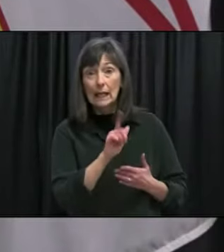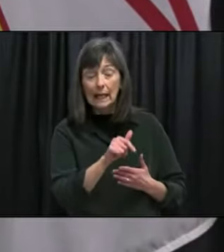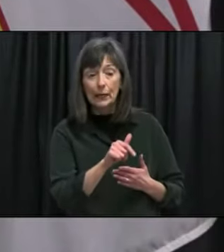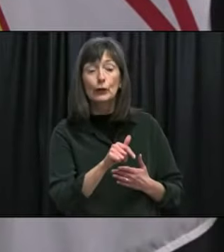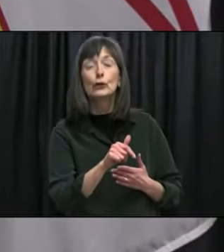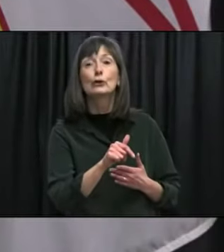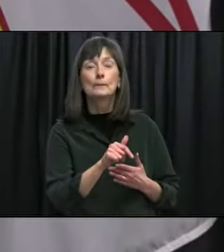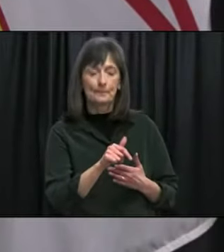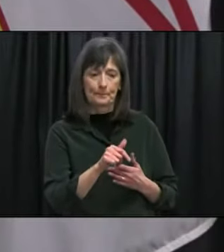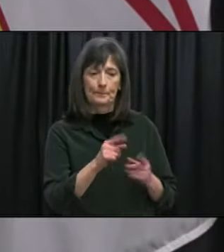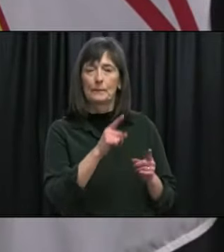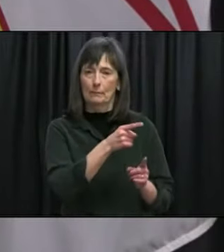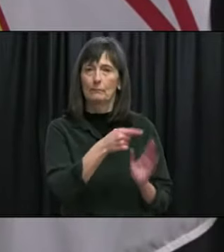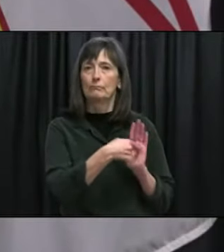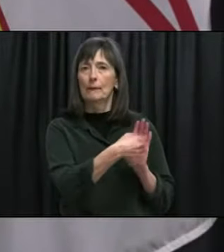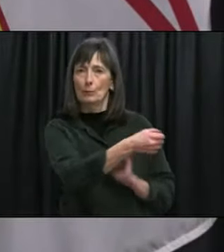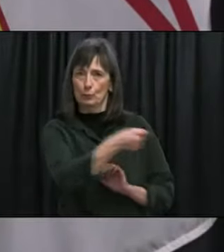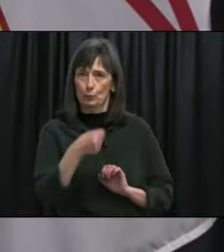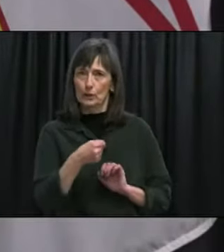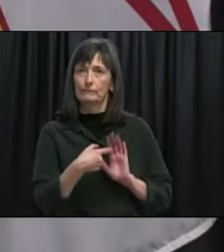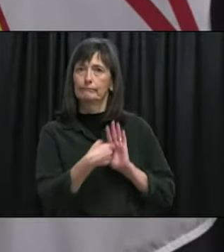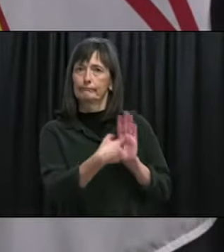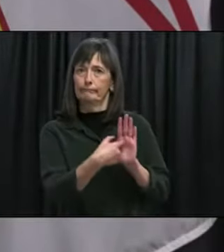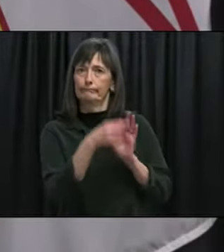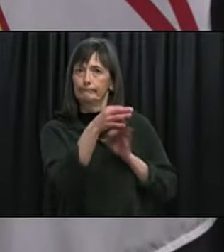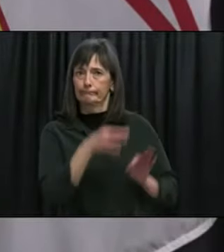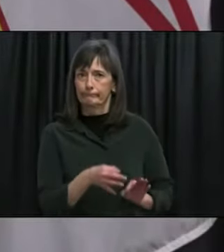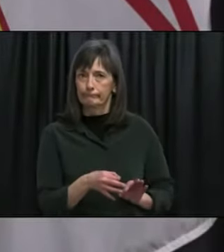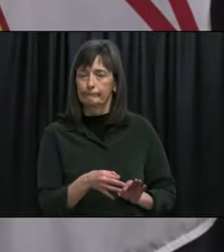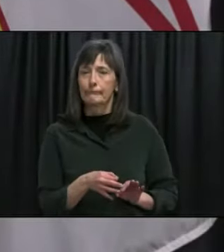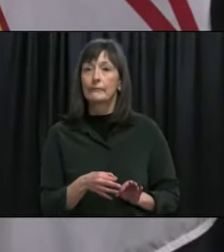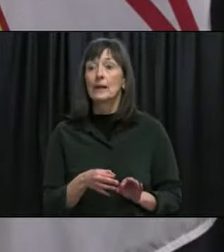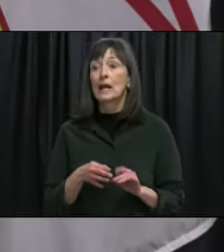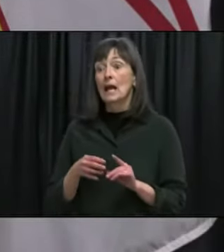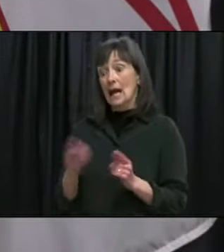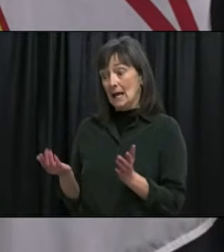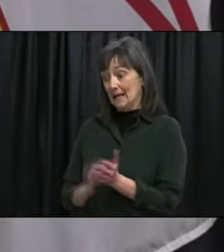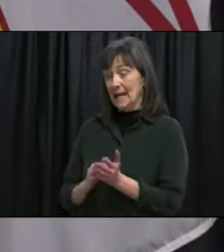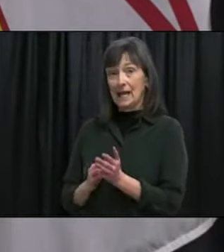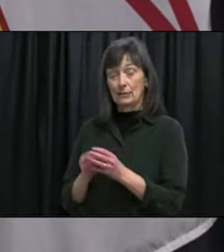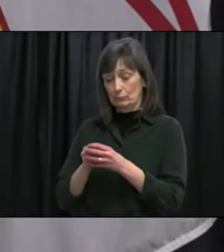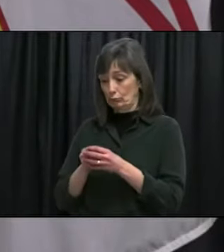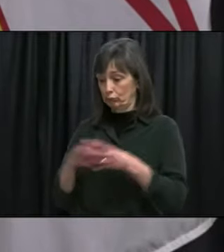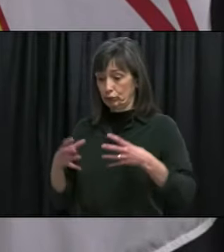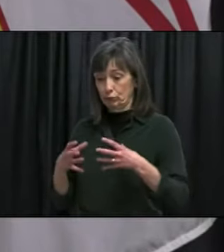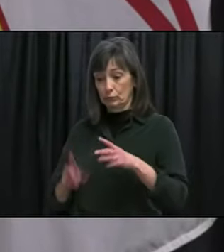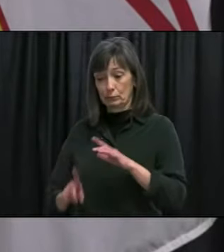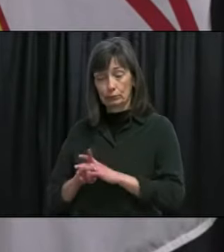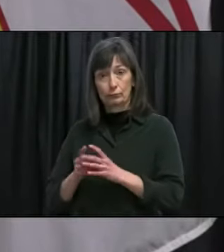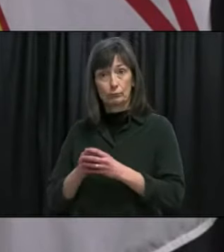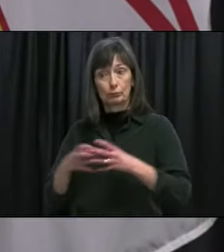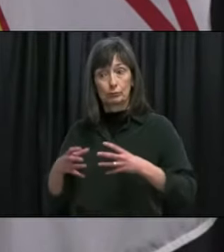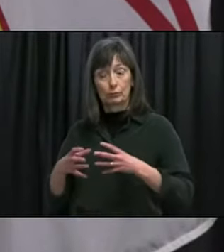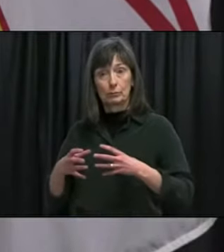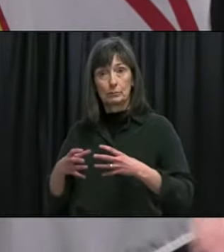after the calls cluster we felt that this was an appropriate form I don't believe I'm politicizing the science whatsoever